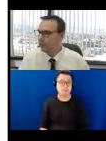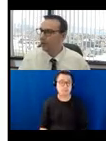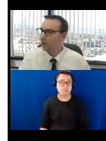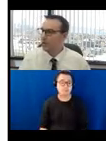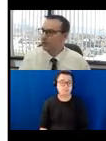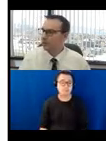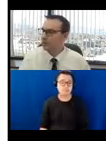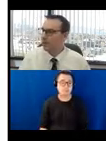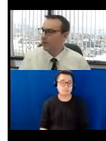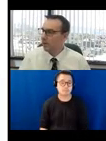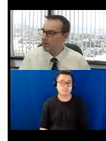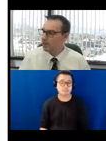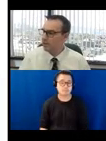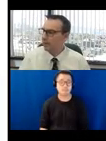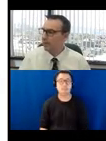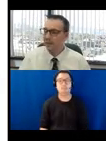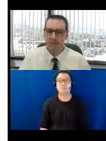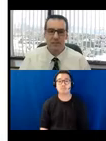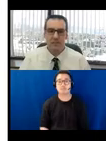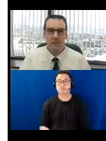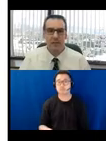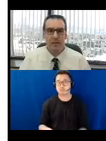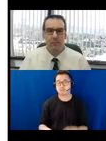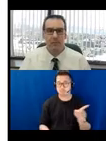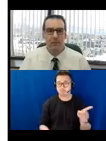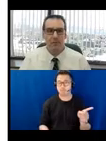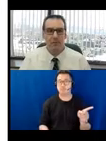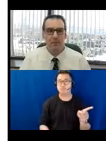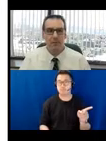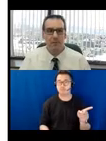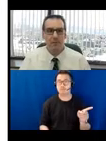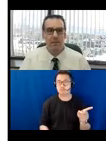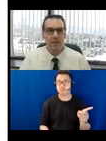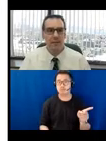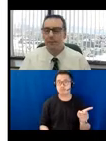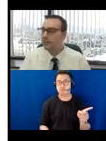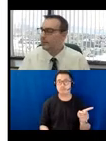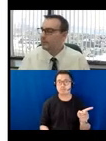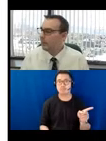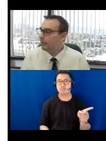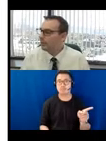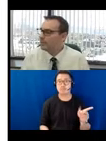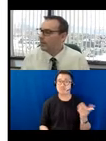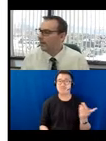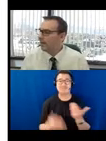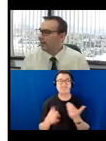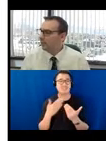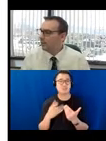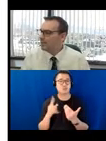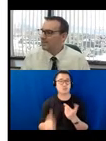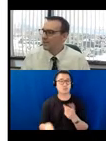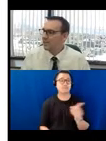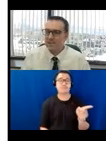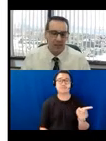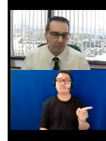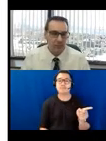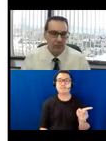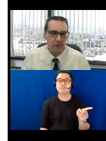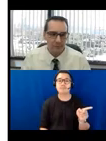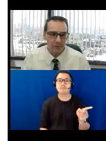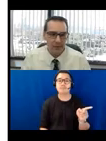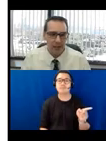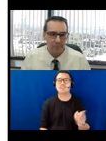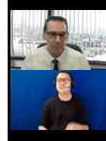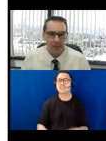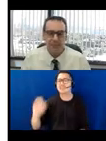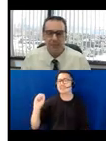So a question, so I had a question, and this is a pretty easy one, is what's considered a selfie corner?